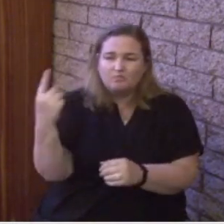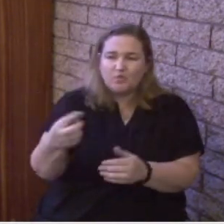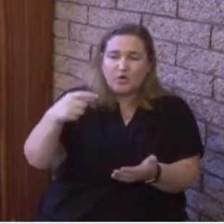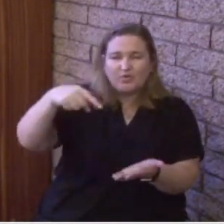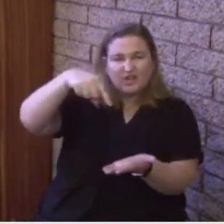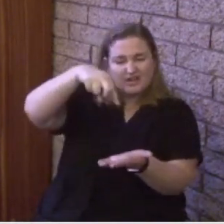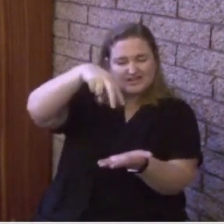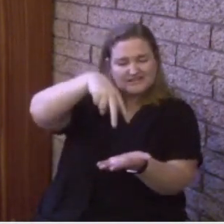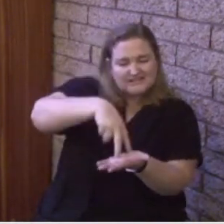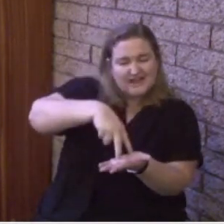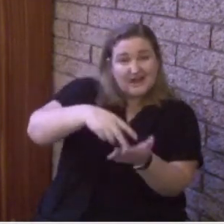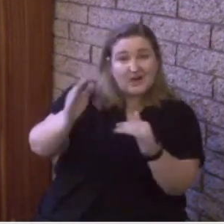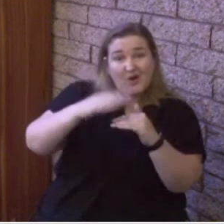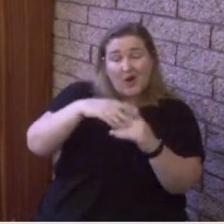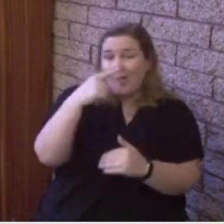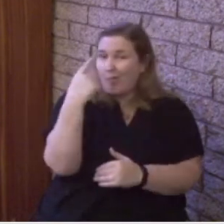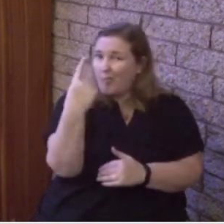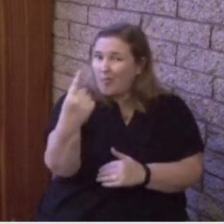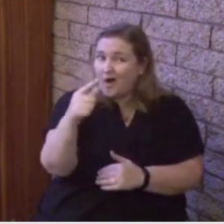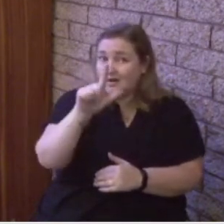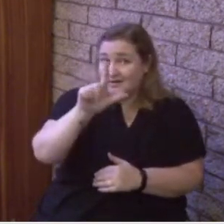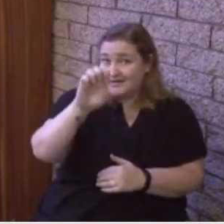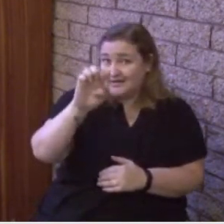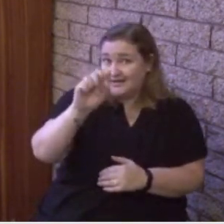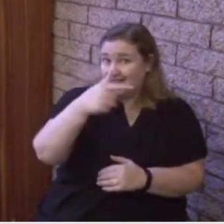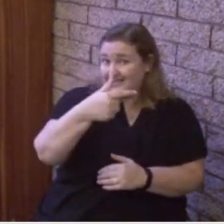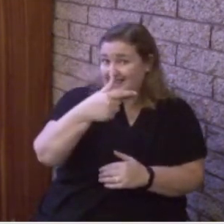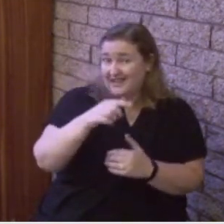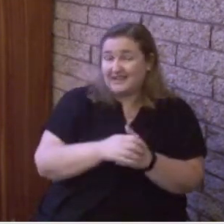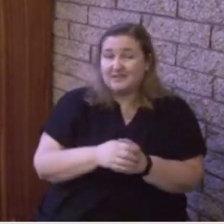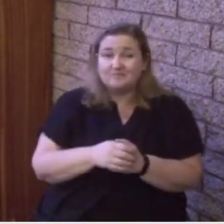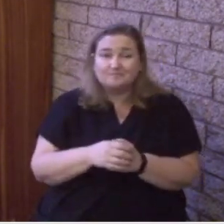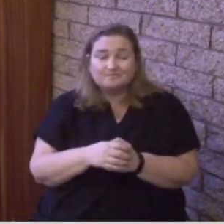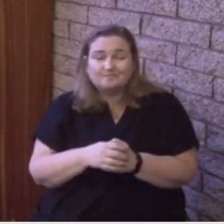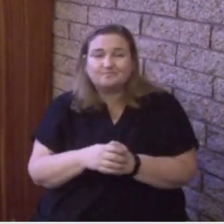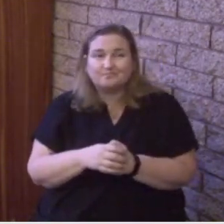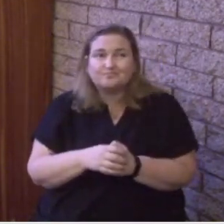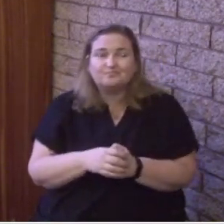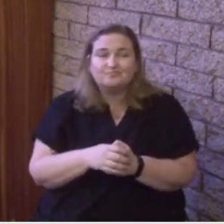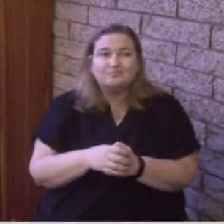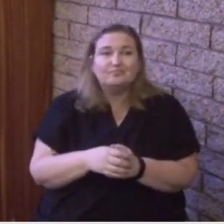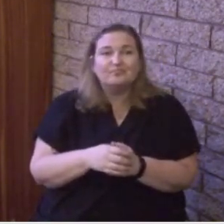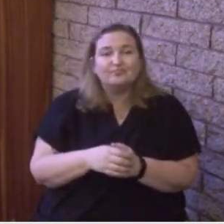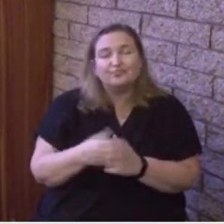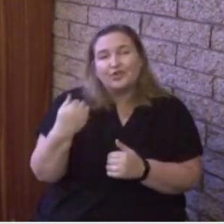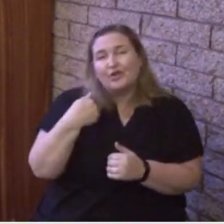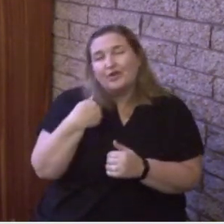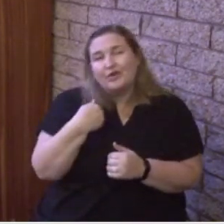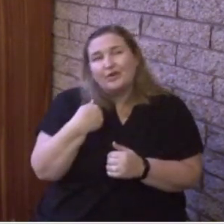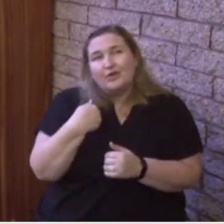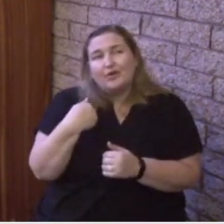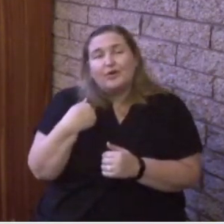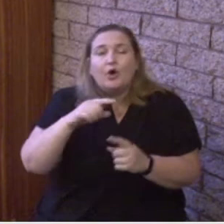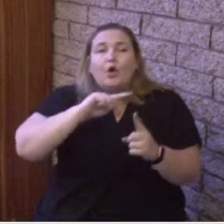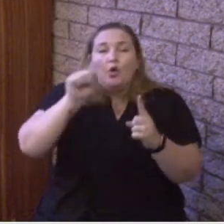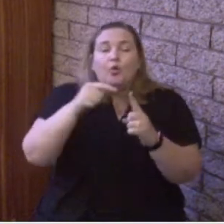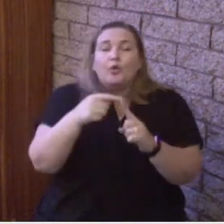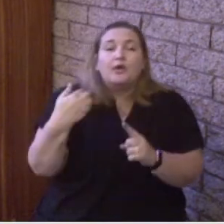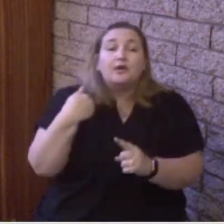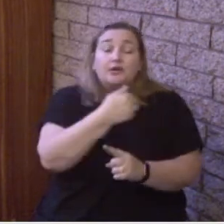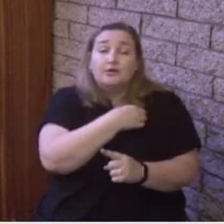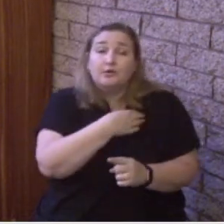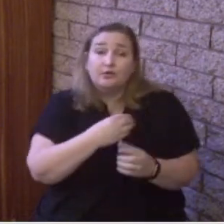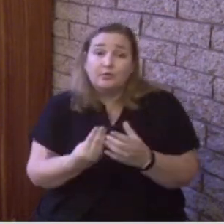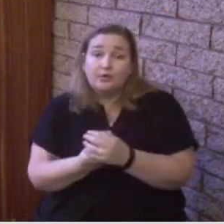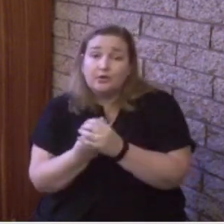Friends, it came to me sometimes and I have lived this life this way but as we grow we are to live